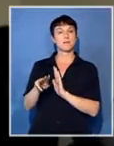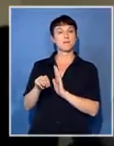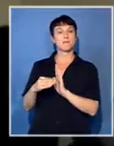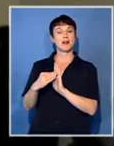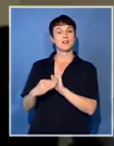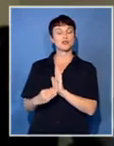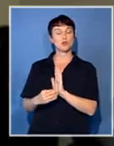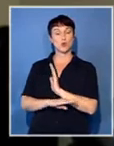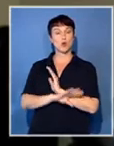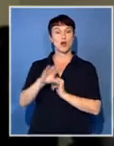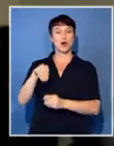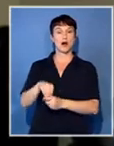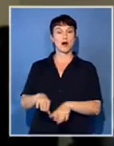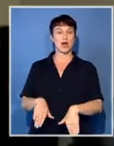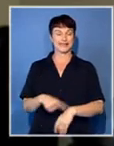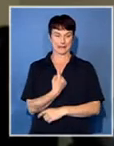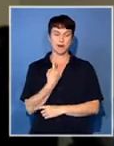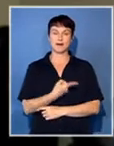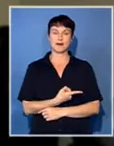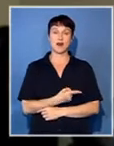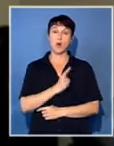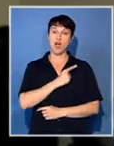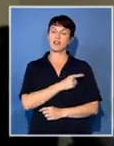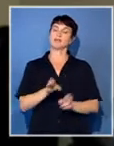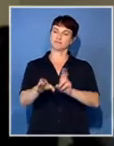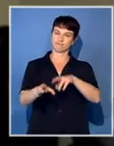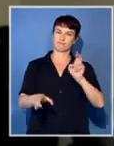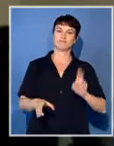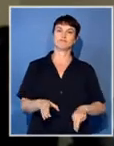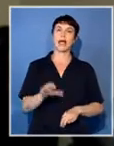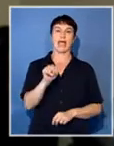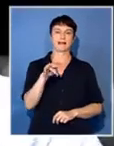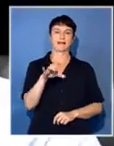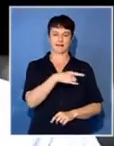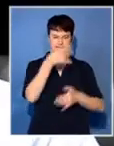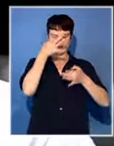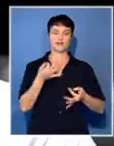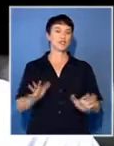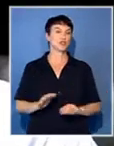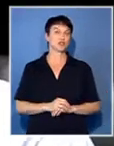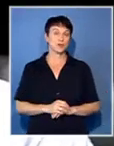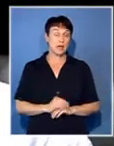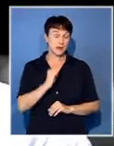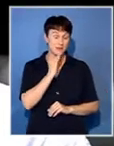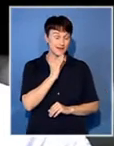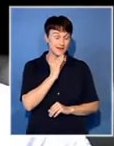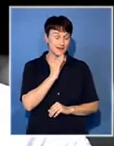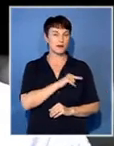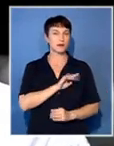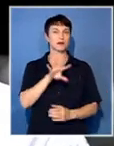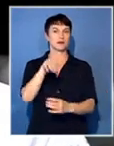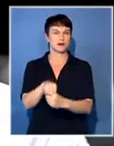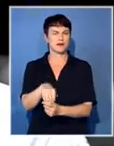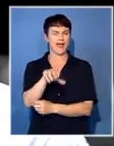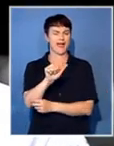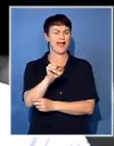that union has taken a decision it is not supporting the African National Congress therefore it is not going to contribute in an